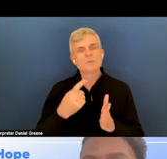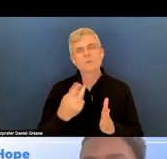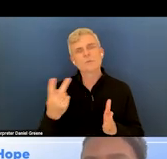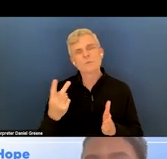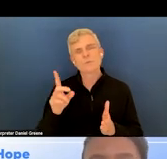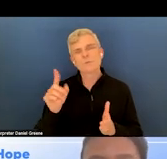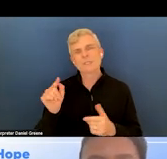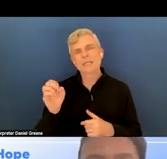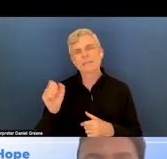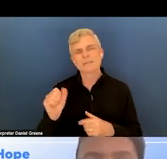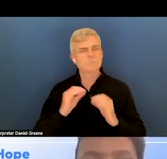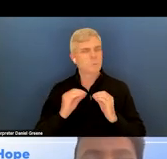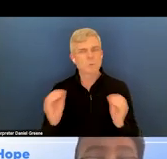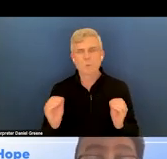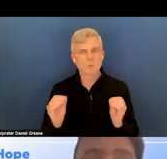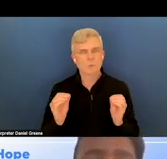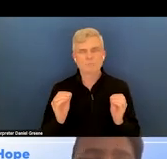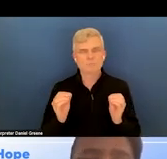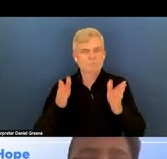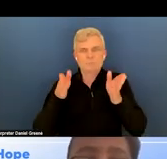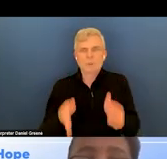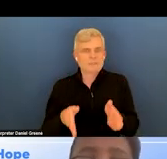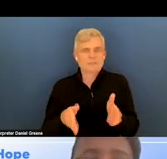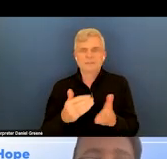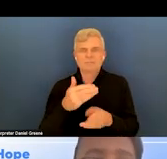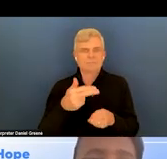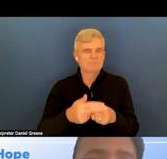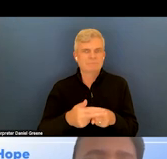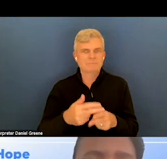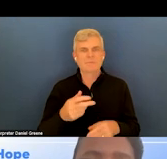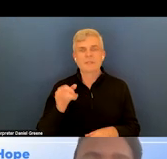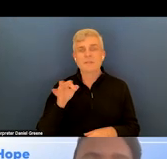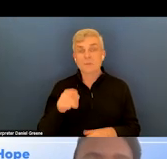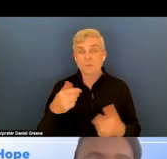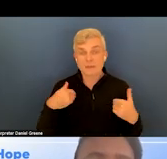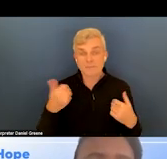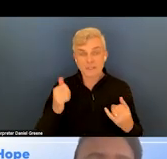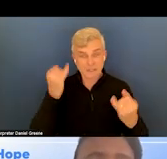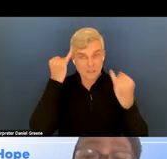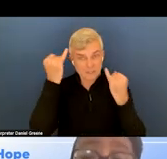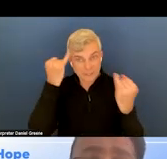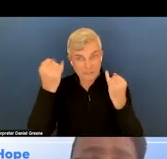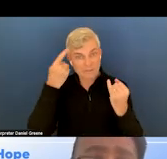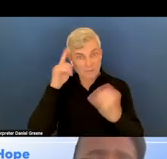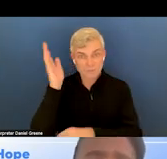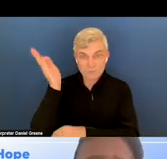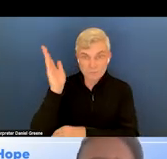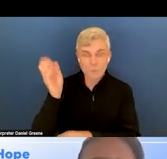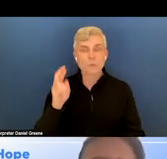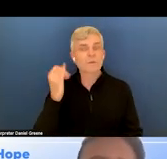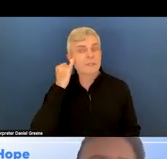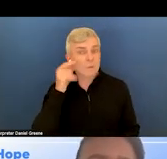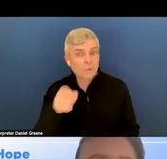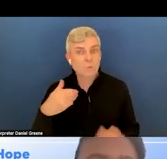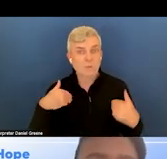individuals listed, and so if you have ideas for presentations, if you have a presentation